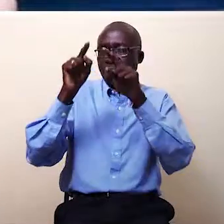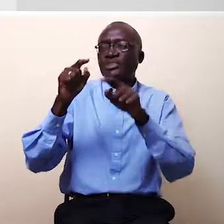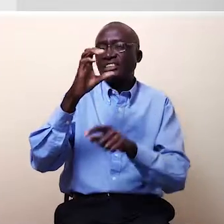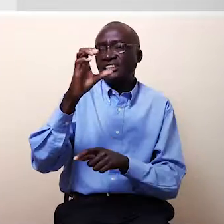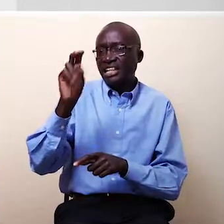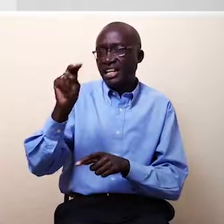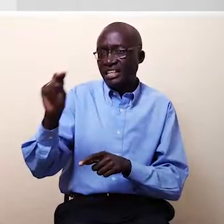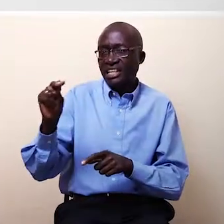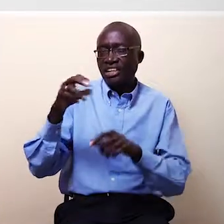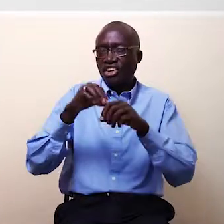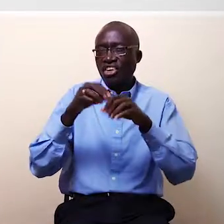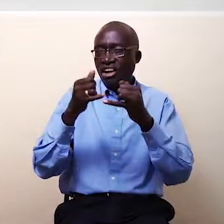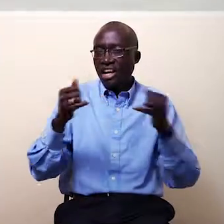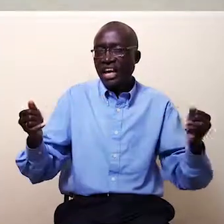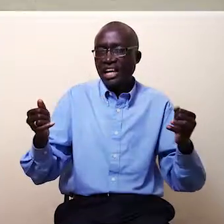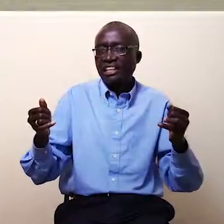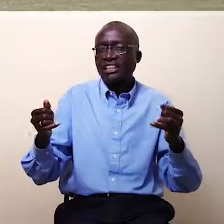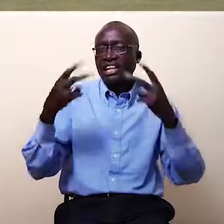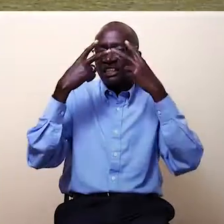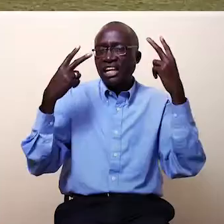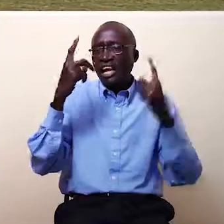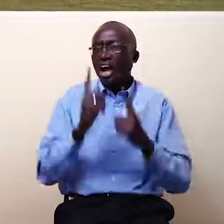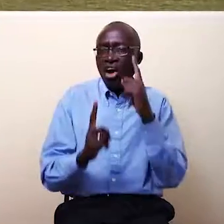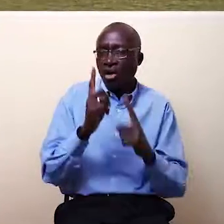online for its hotbed of terror report.